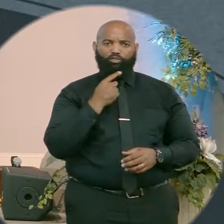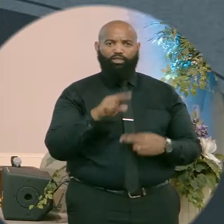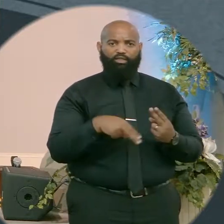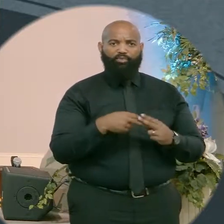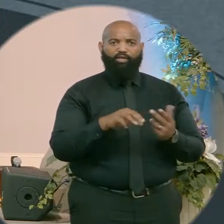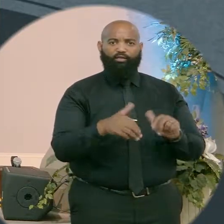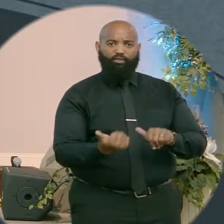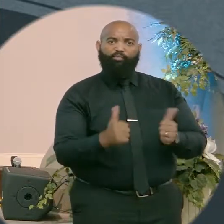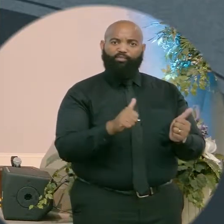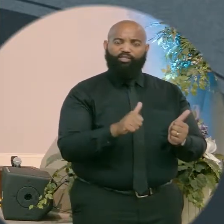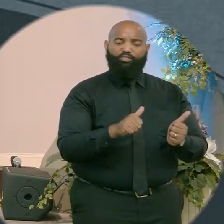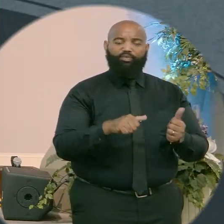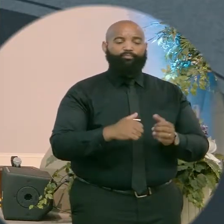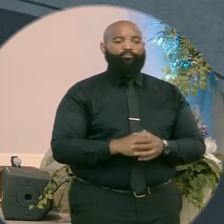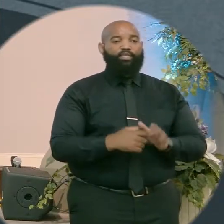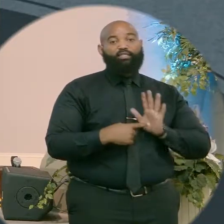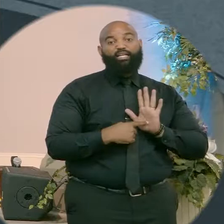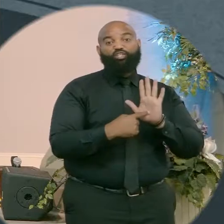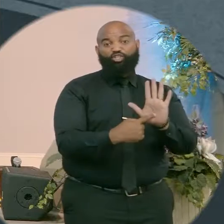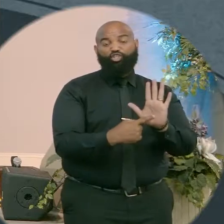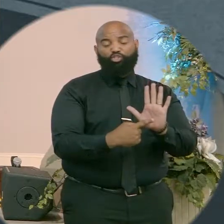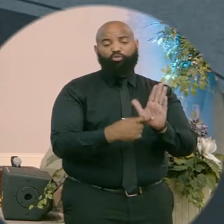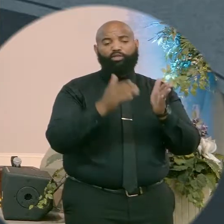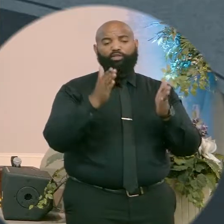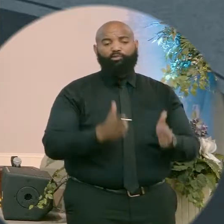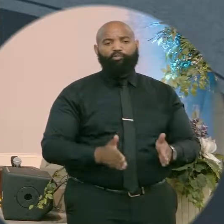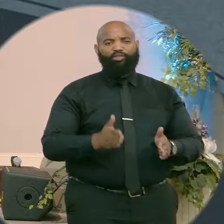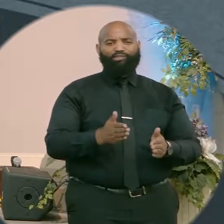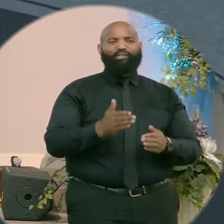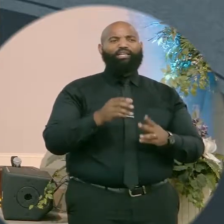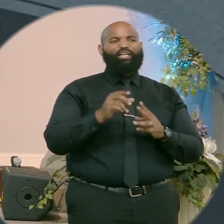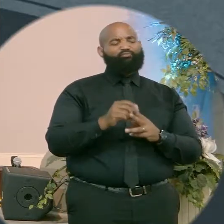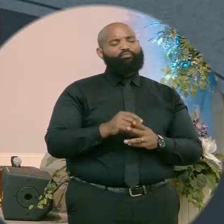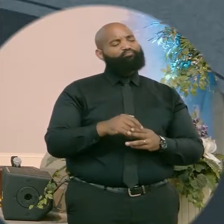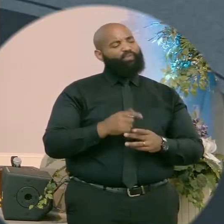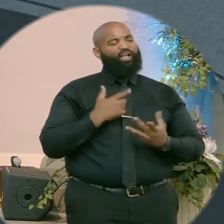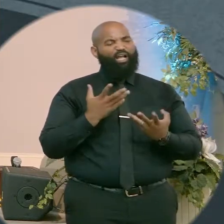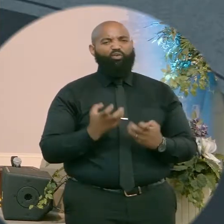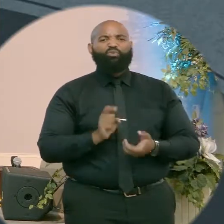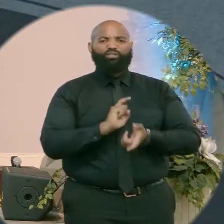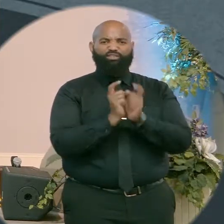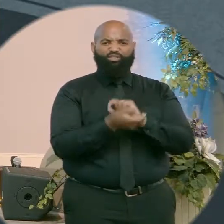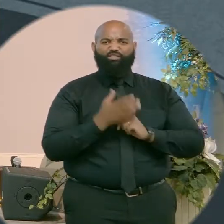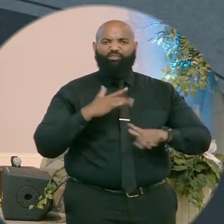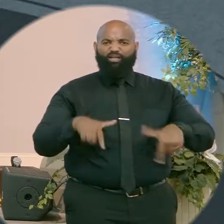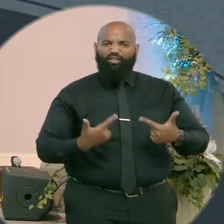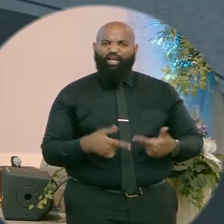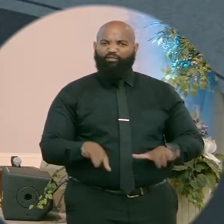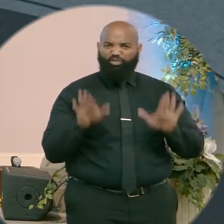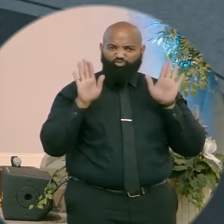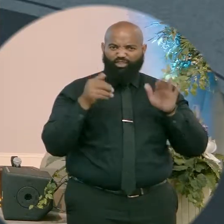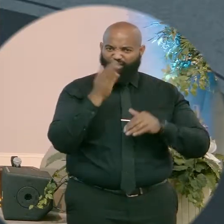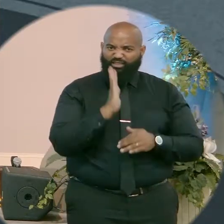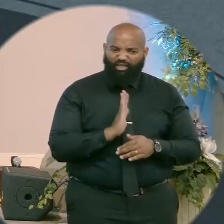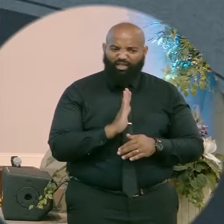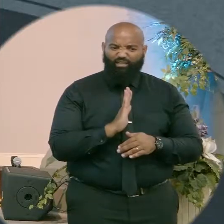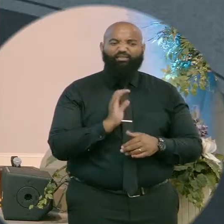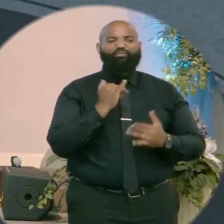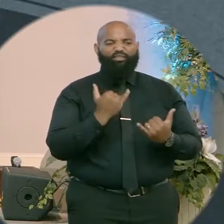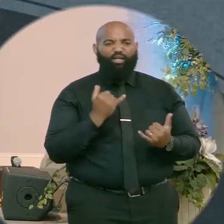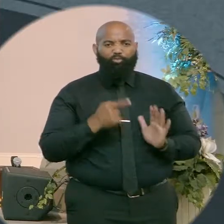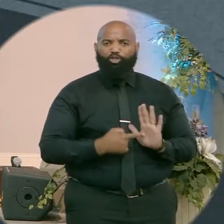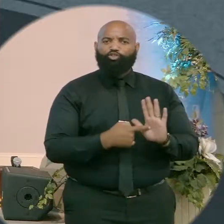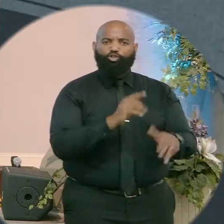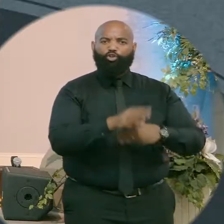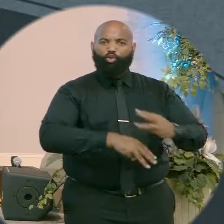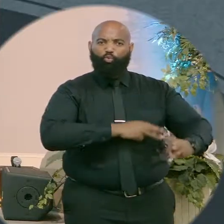the visible sign that a person had decided to change their lives and turn to God. So this baptism is very significant. Think about 400